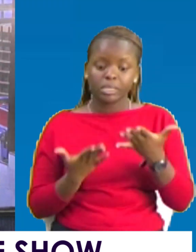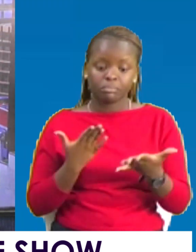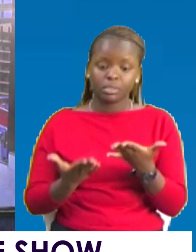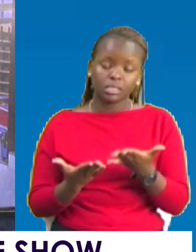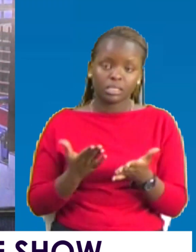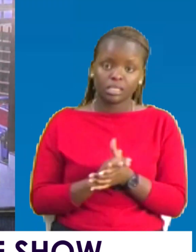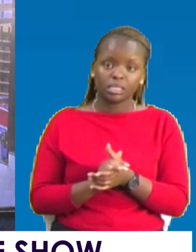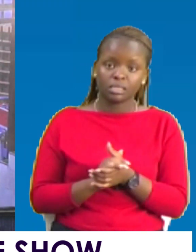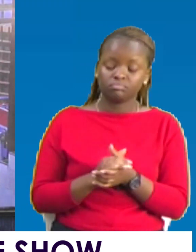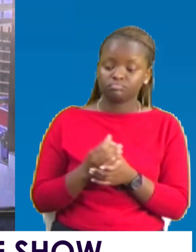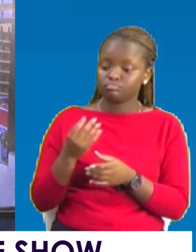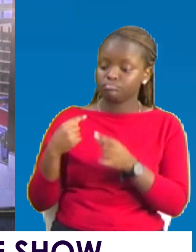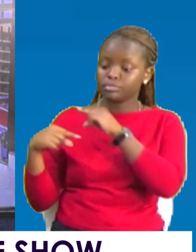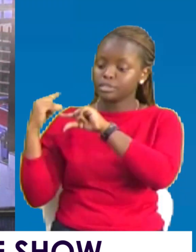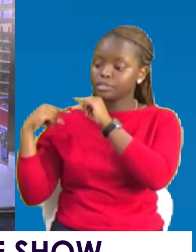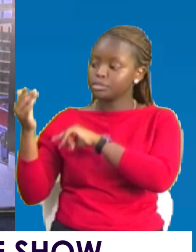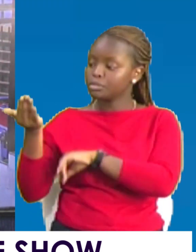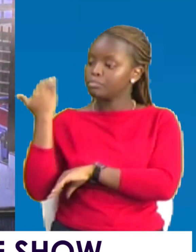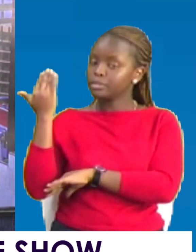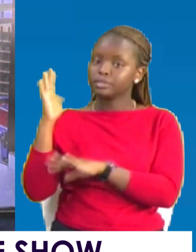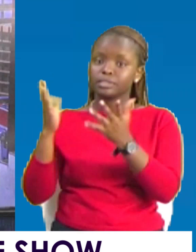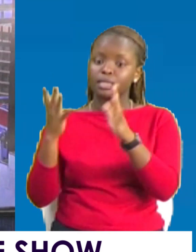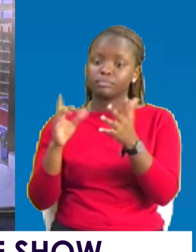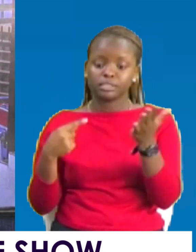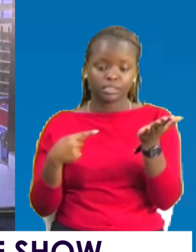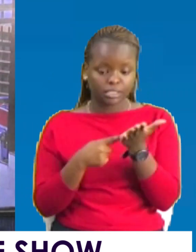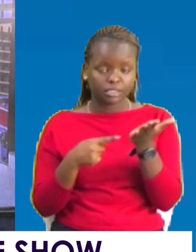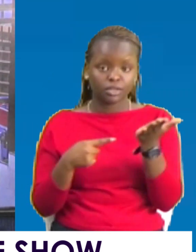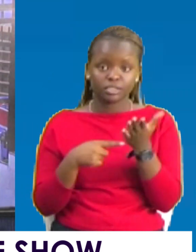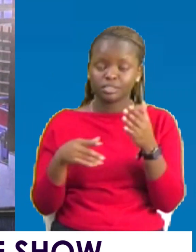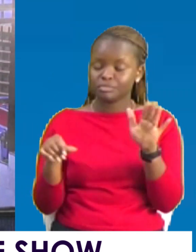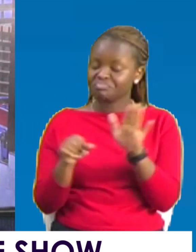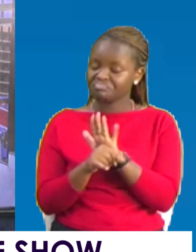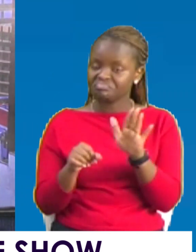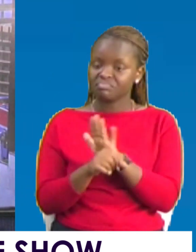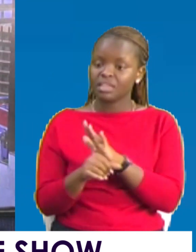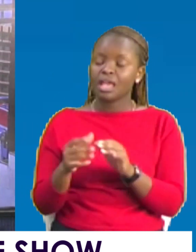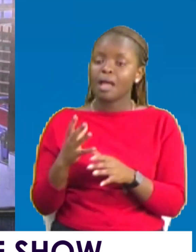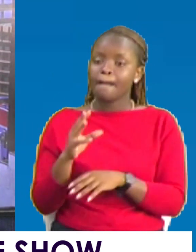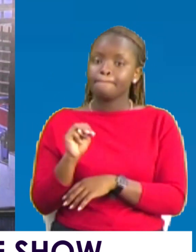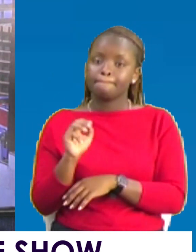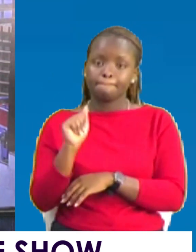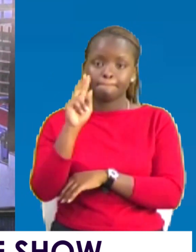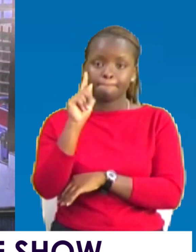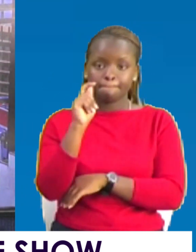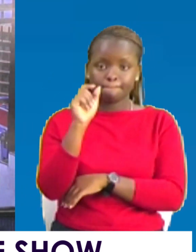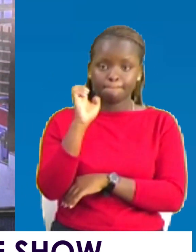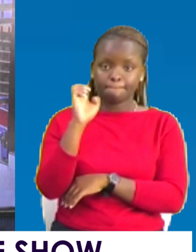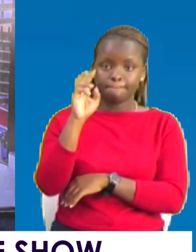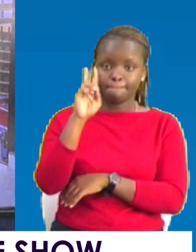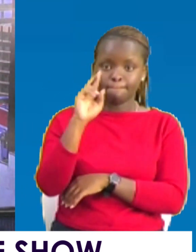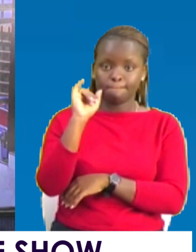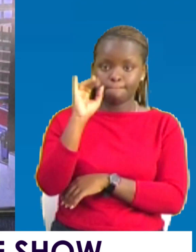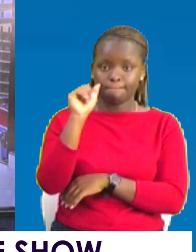generation that was there celebrating technology so much or celebrating materialism so much or accolades.